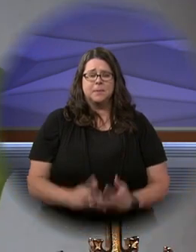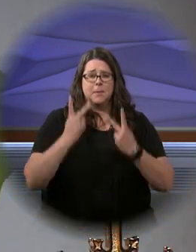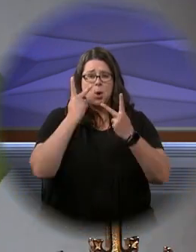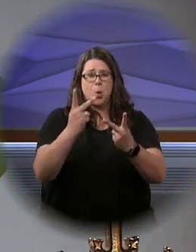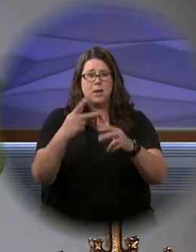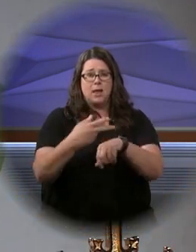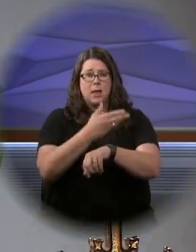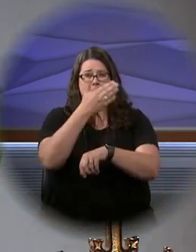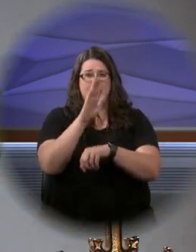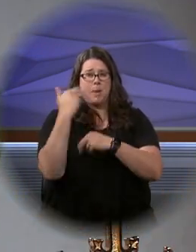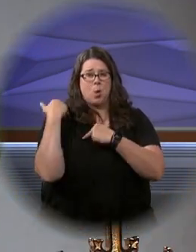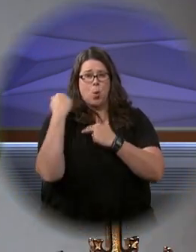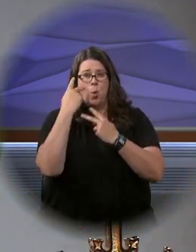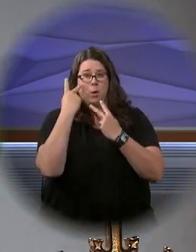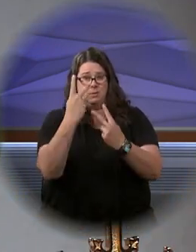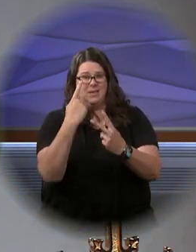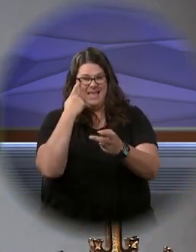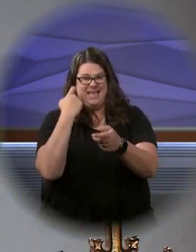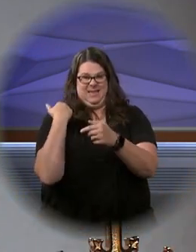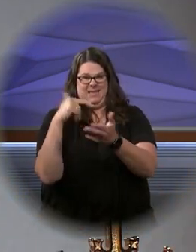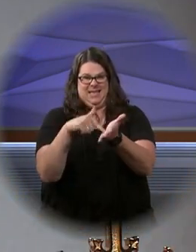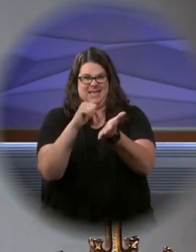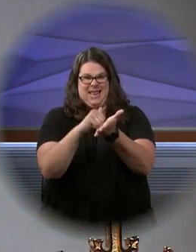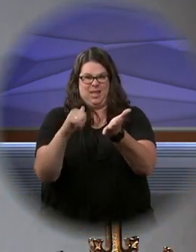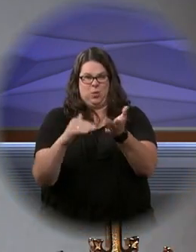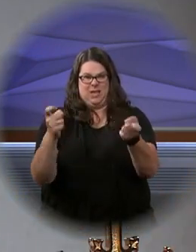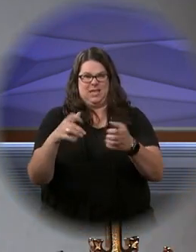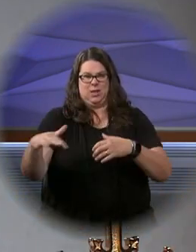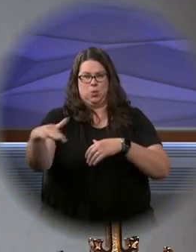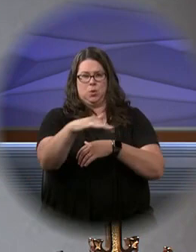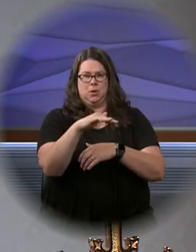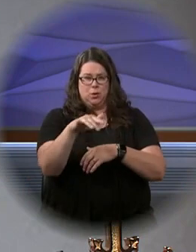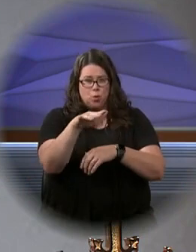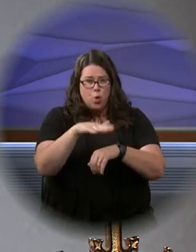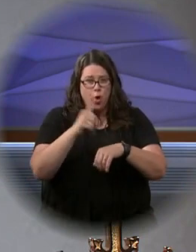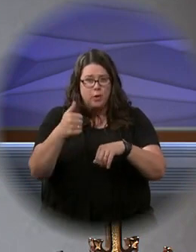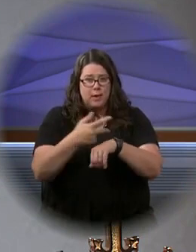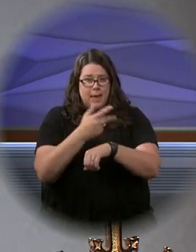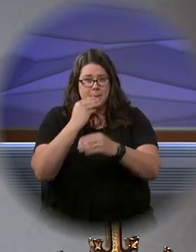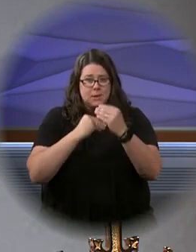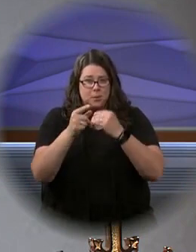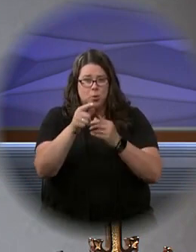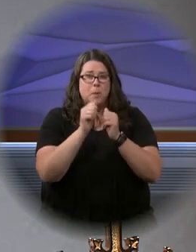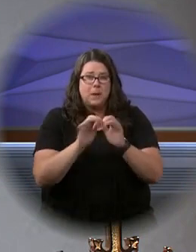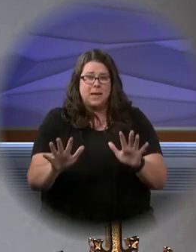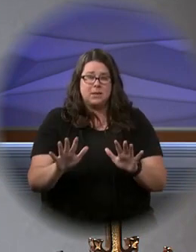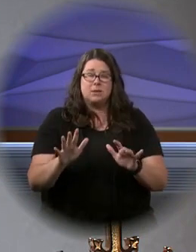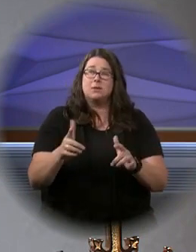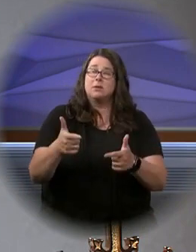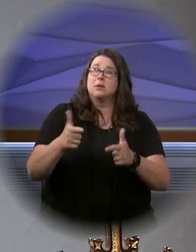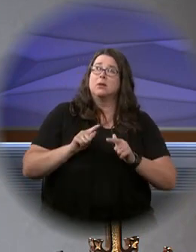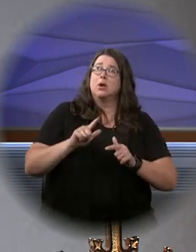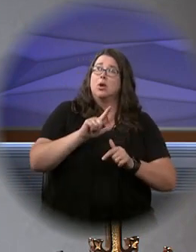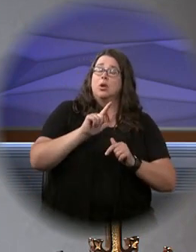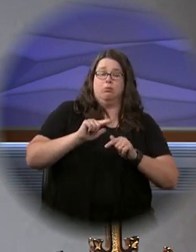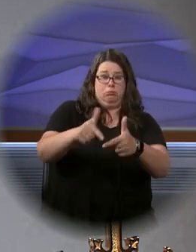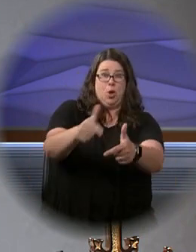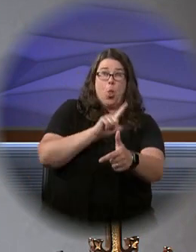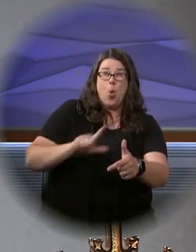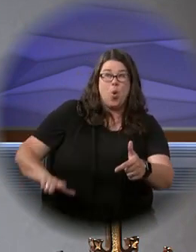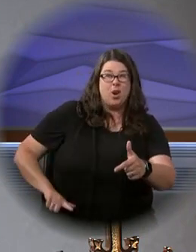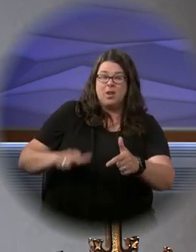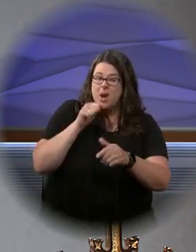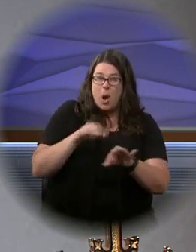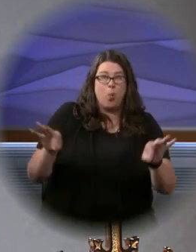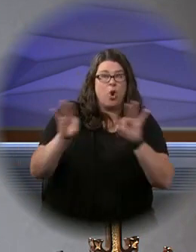Behold the Lamb of God, behold him who takes away the sins of the world. Blessed are those called to the supper of the Lamb. Lord, I